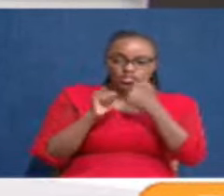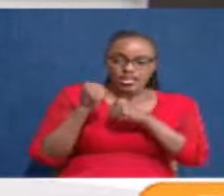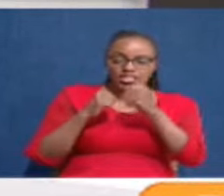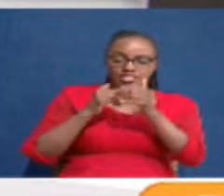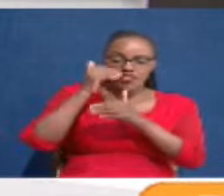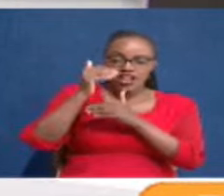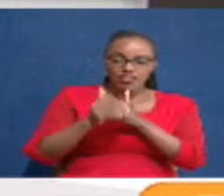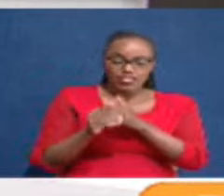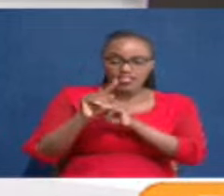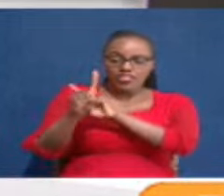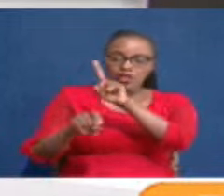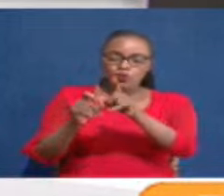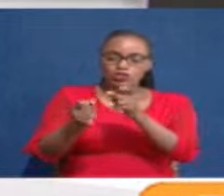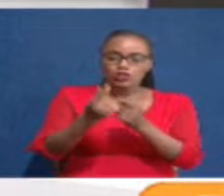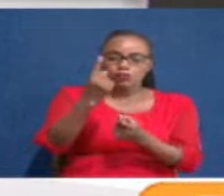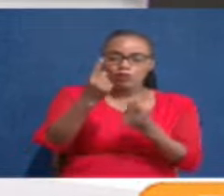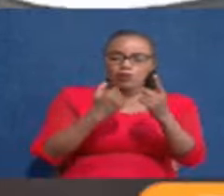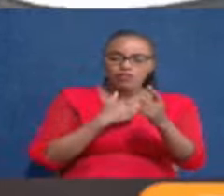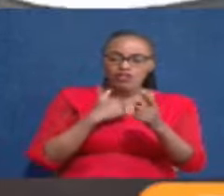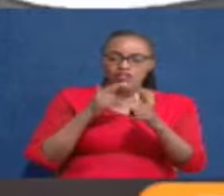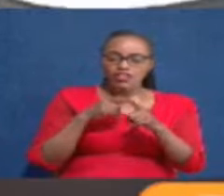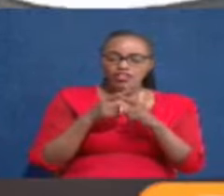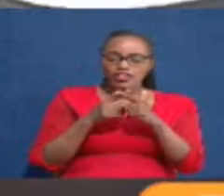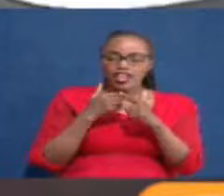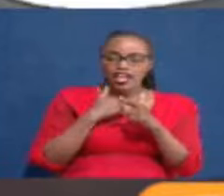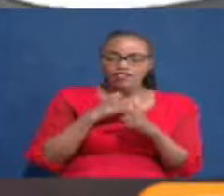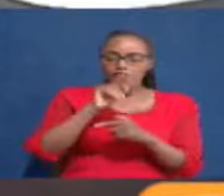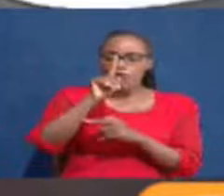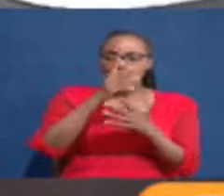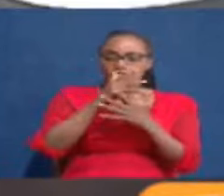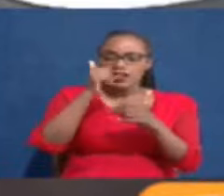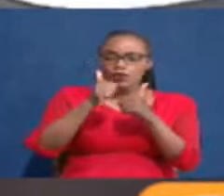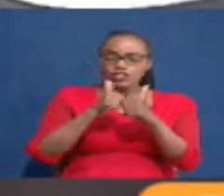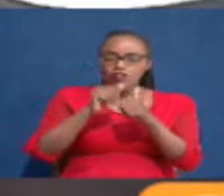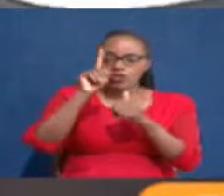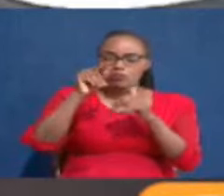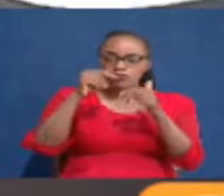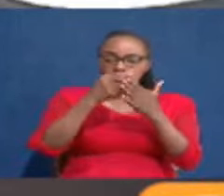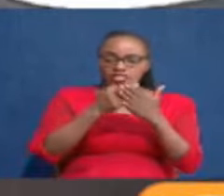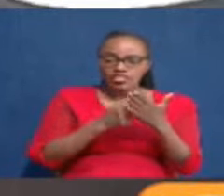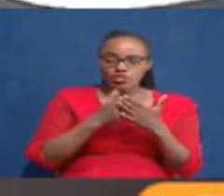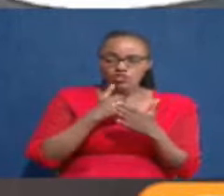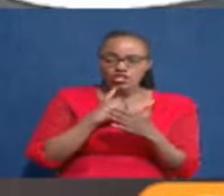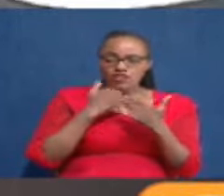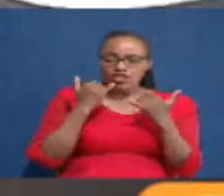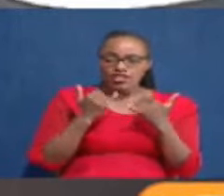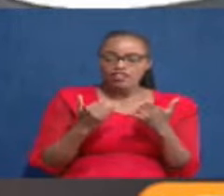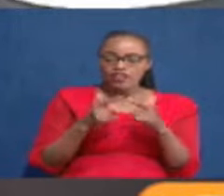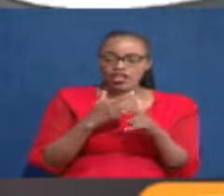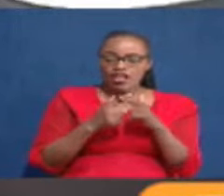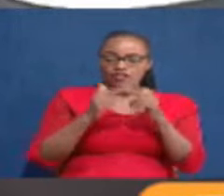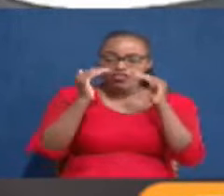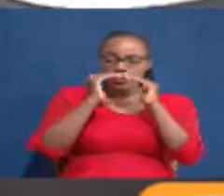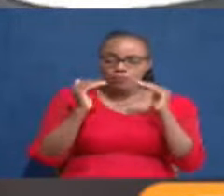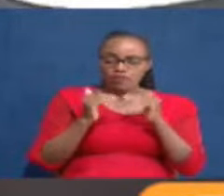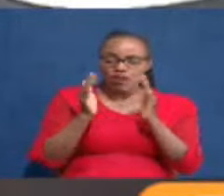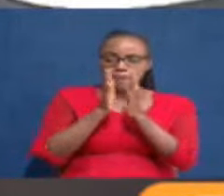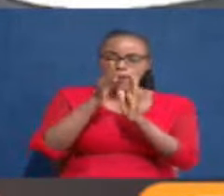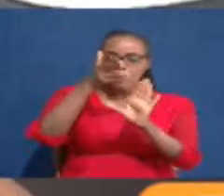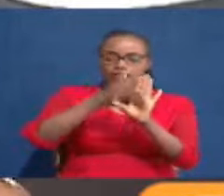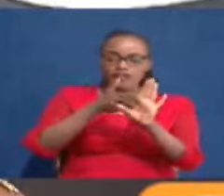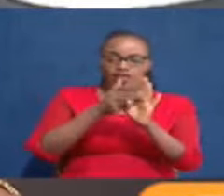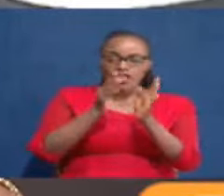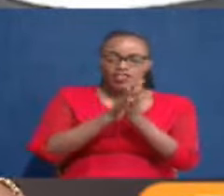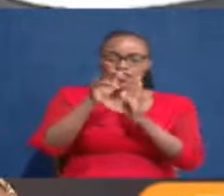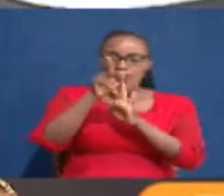so after questions were raised there you go putting the cart before the horse if there's one thing I think one big discussion we need to have right now is the threshold of public participation and